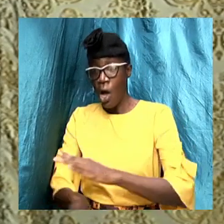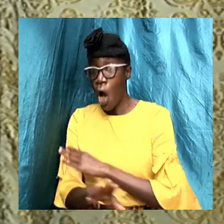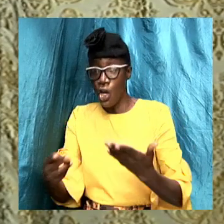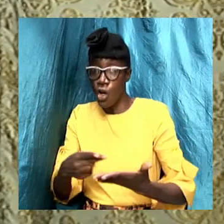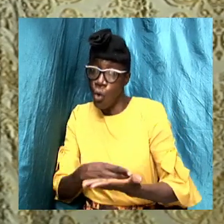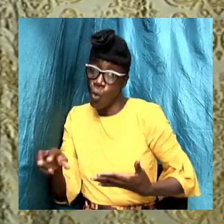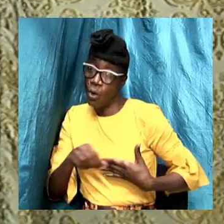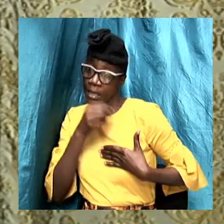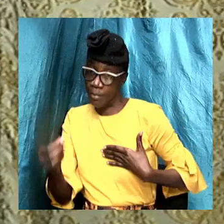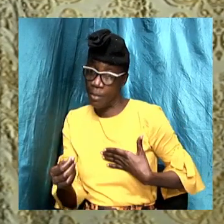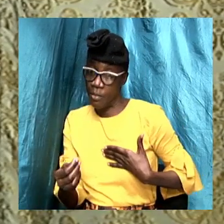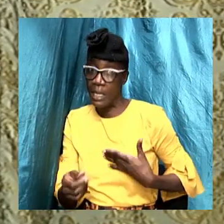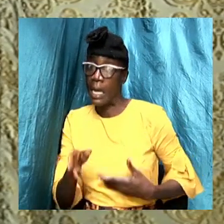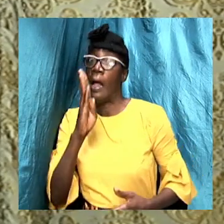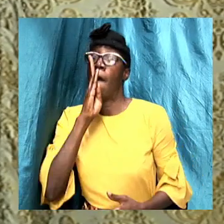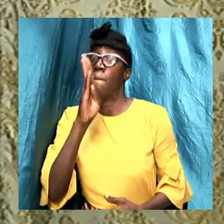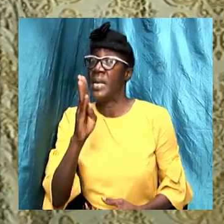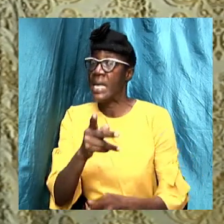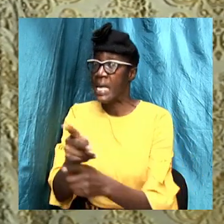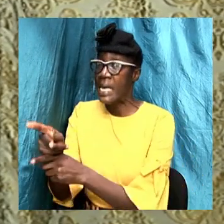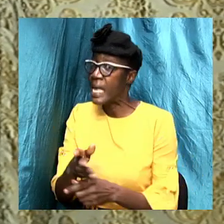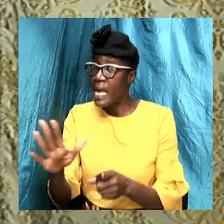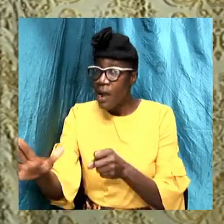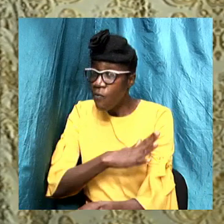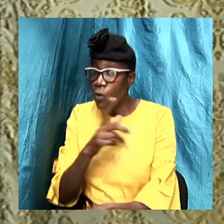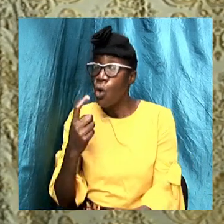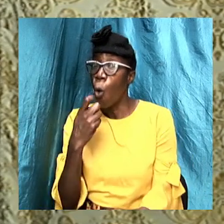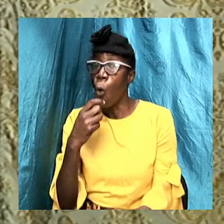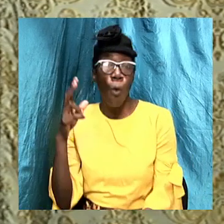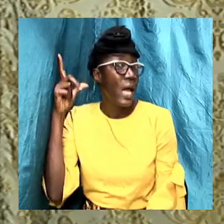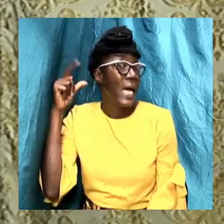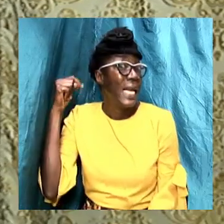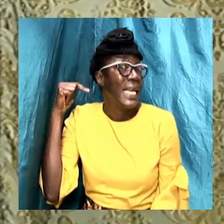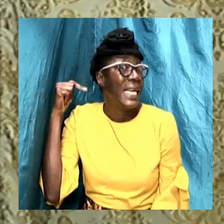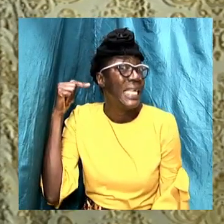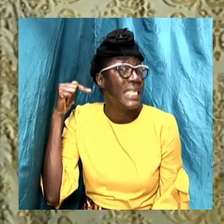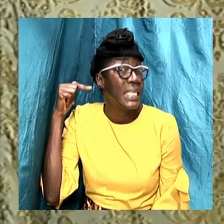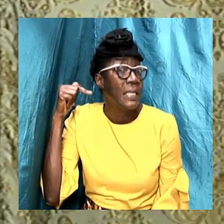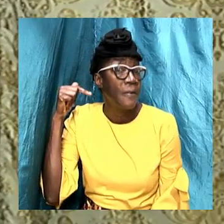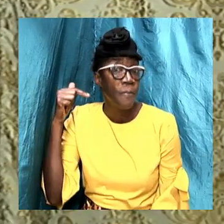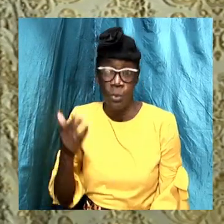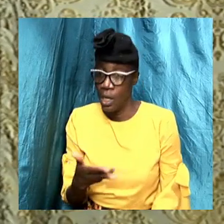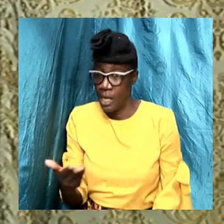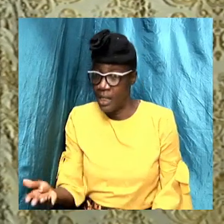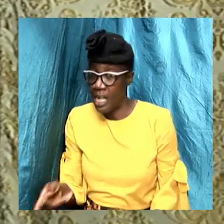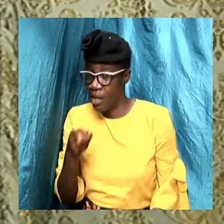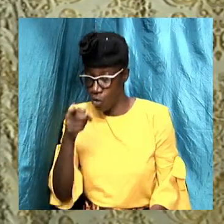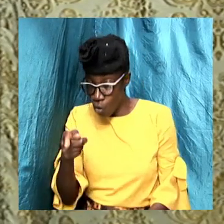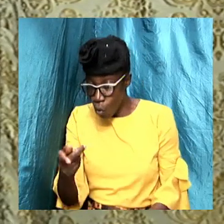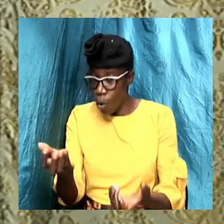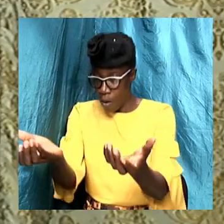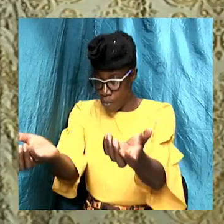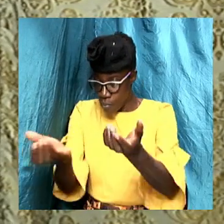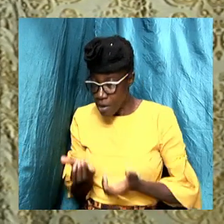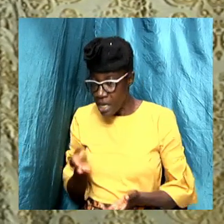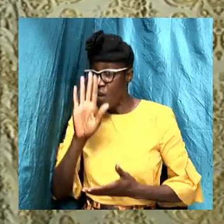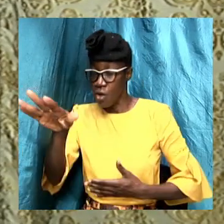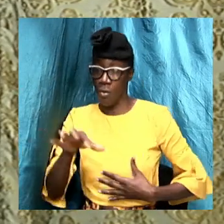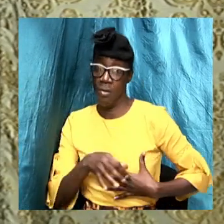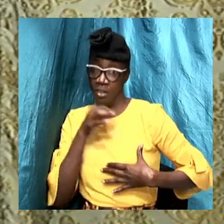careful of those whom we listen to, and to the things that we entertain. Because if we are not careful,